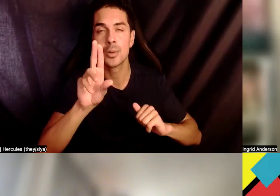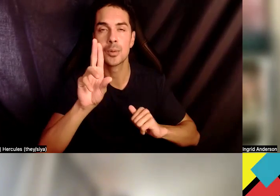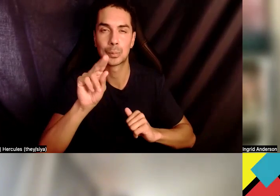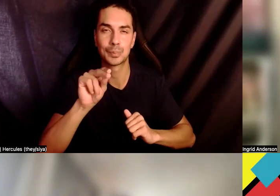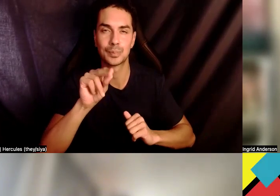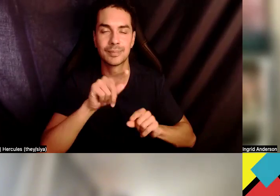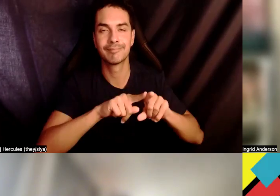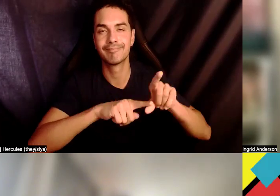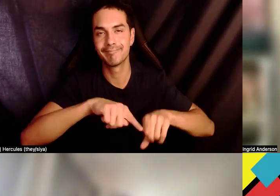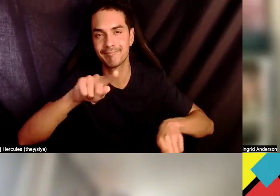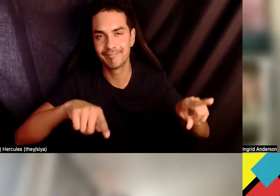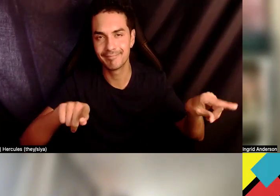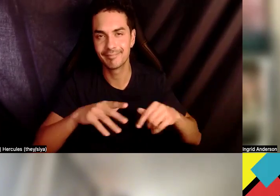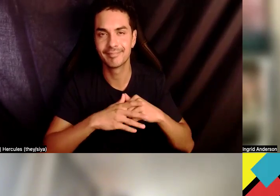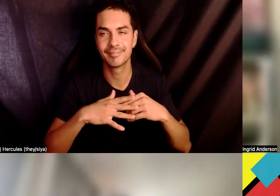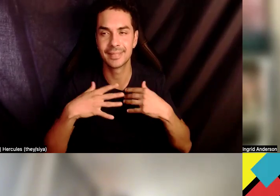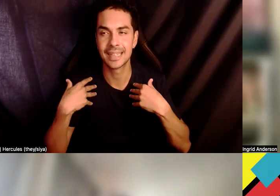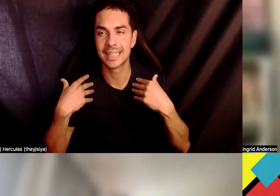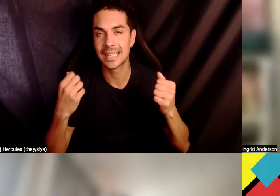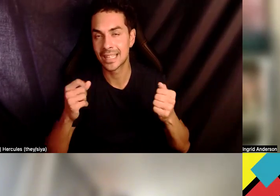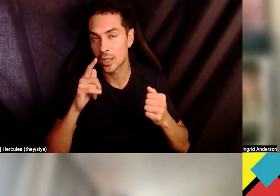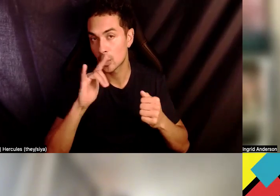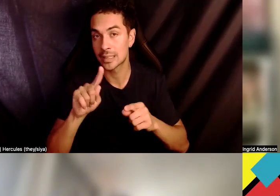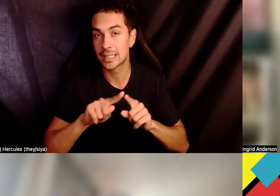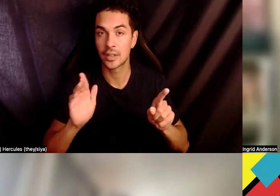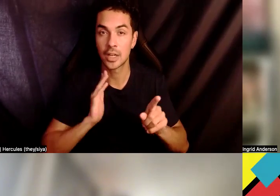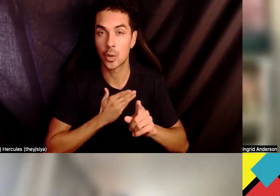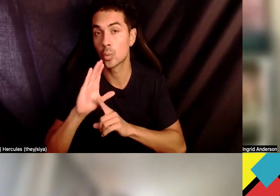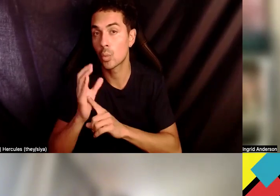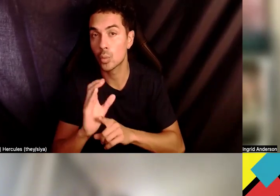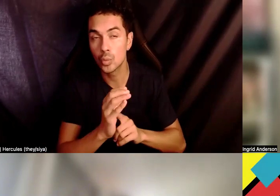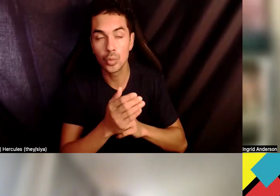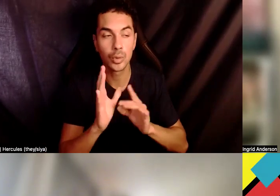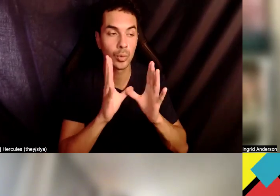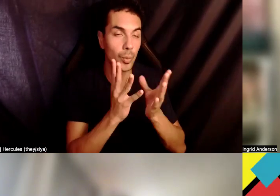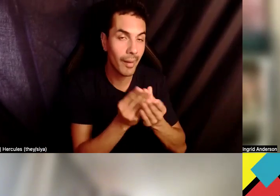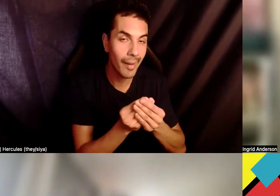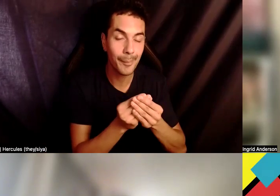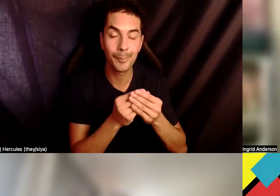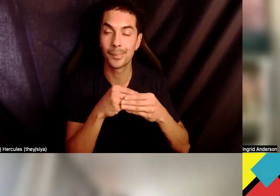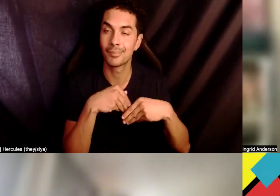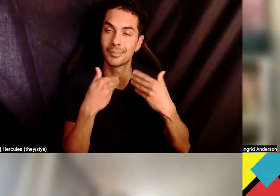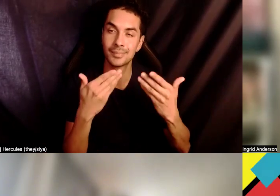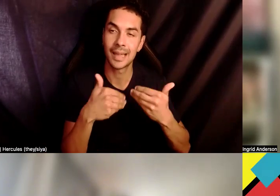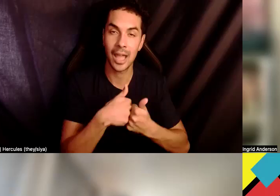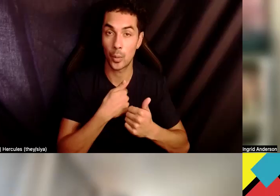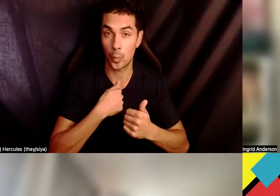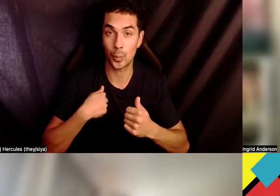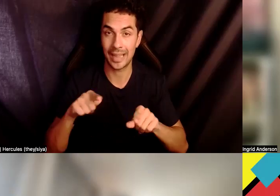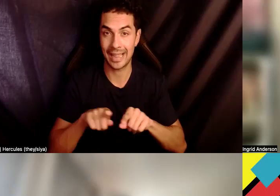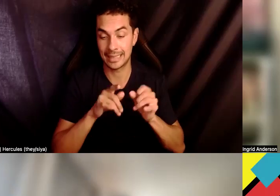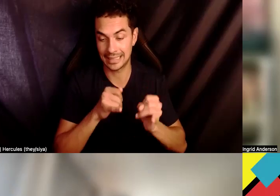everyone. Um, maybe our healing looks different in our cult, in our different culture or our different tribes or our different, um, how we, how